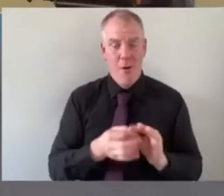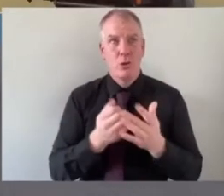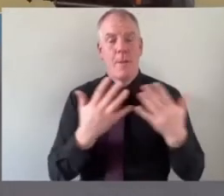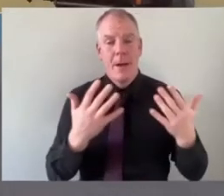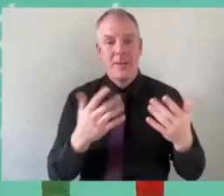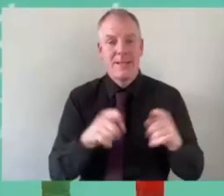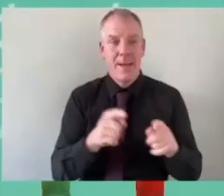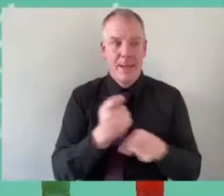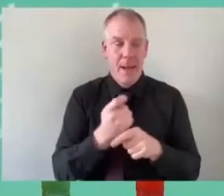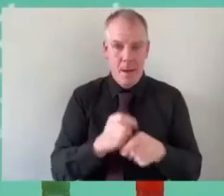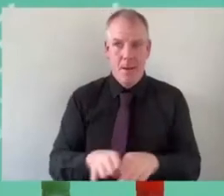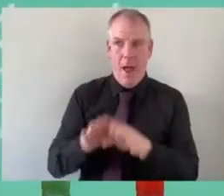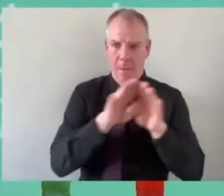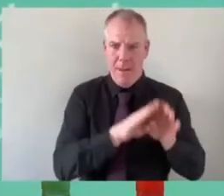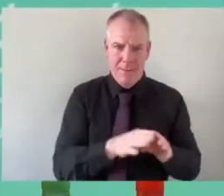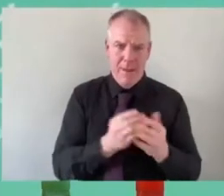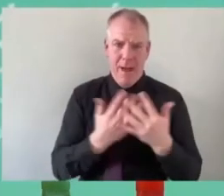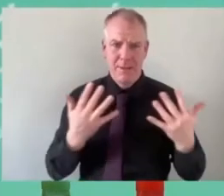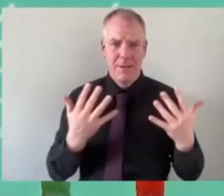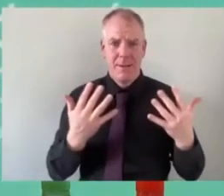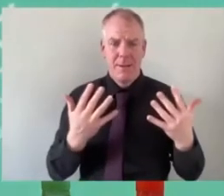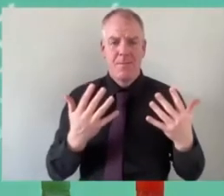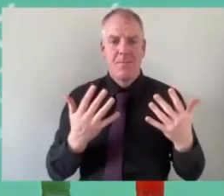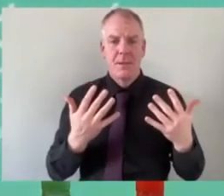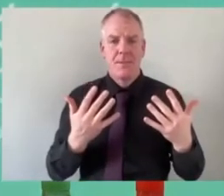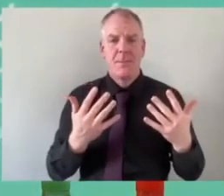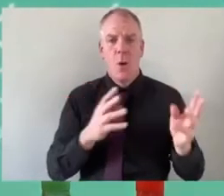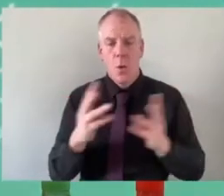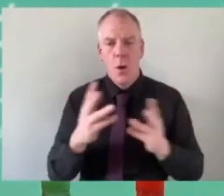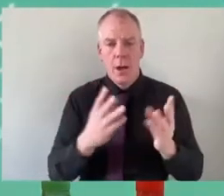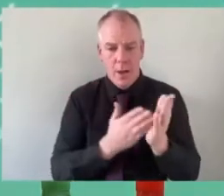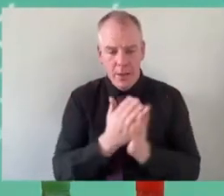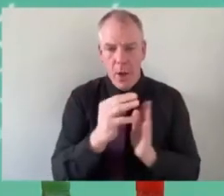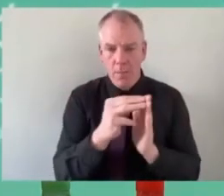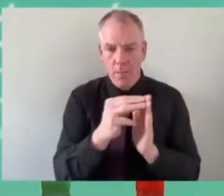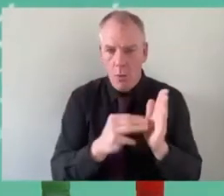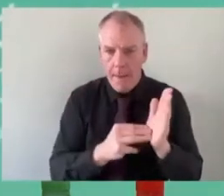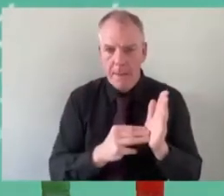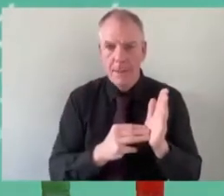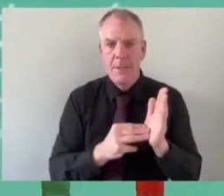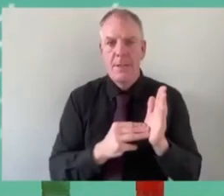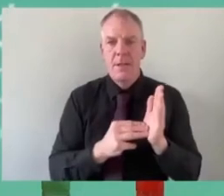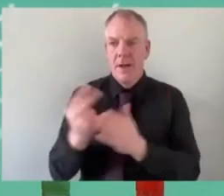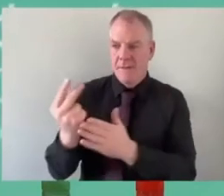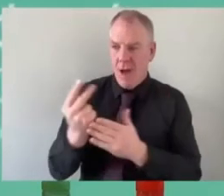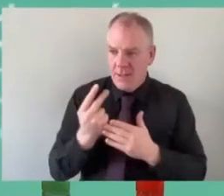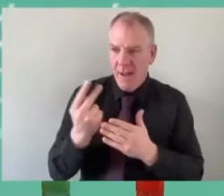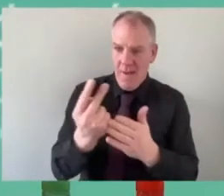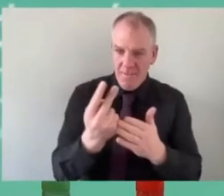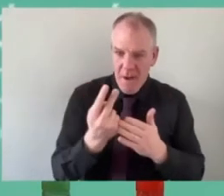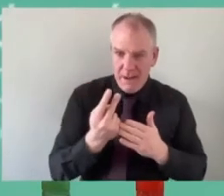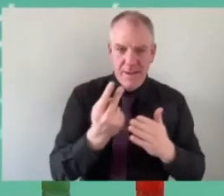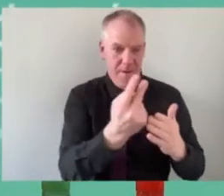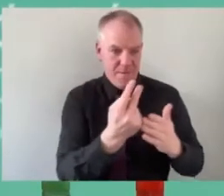much in common and i think as we've been able to spend time in that in those programs the volunteers the club volunteers on the ground have